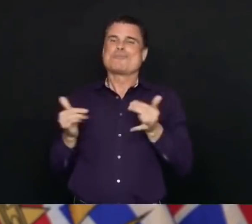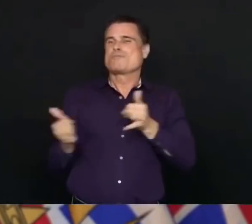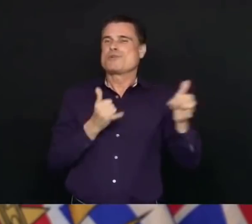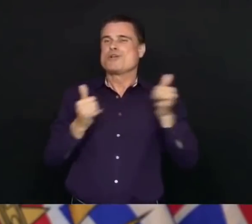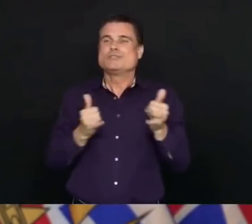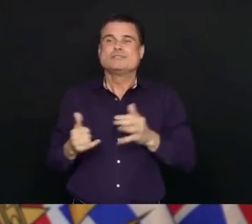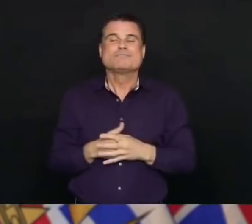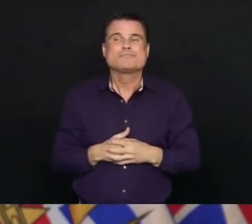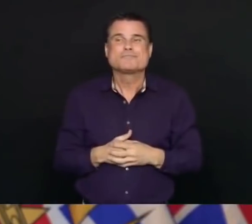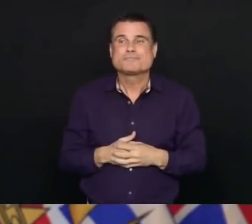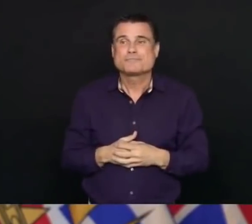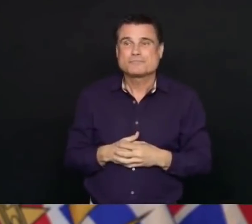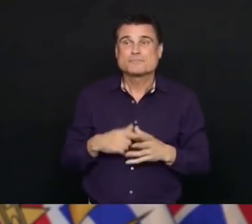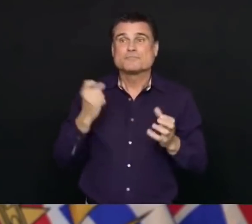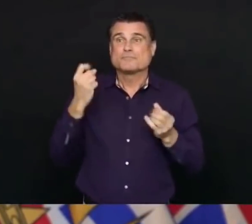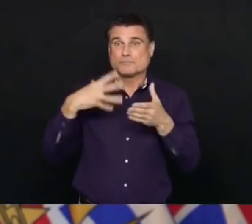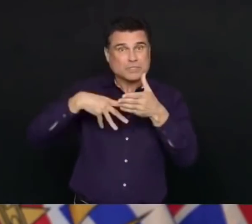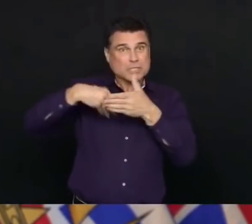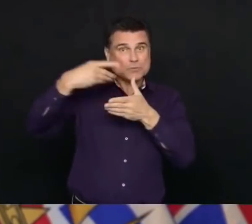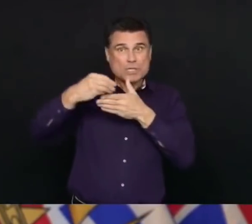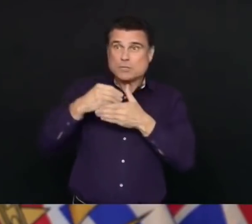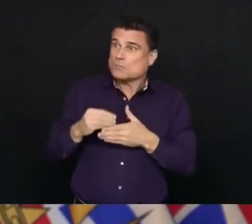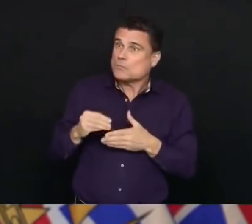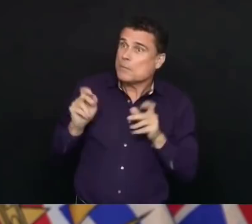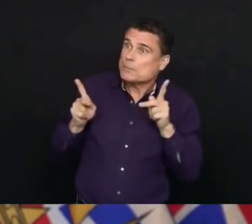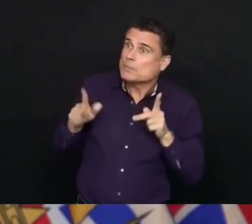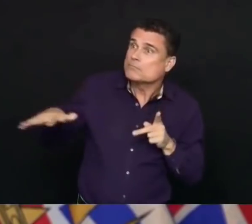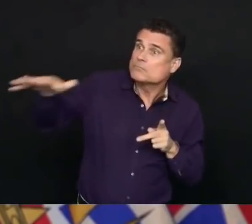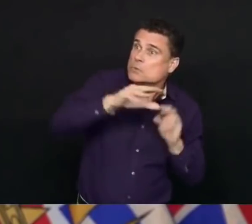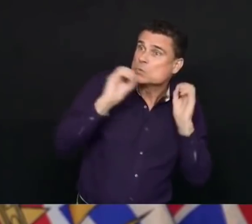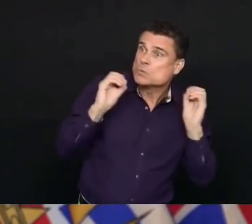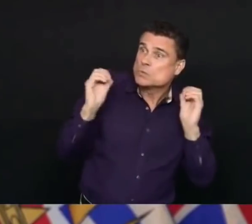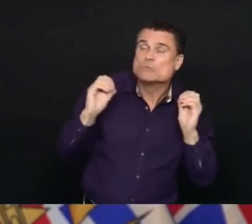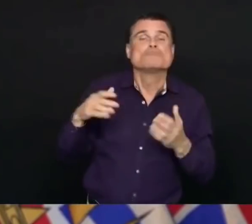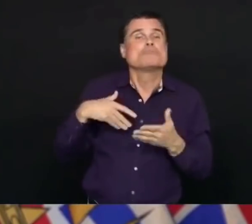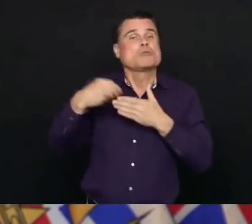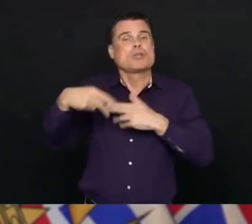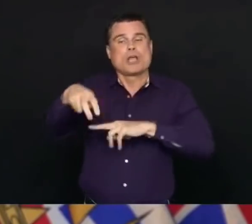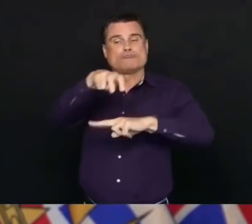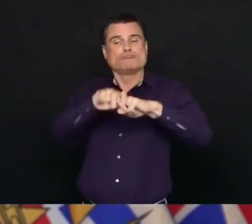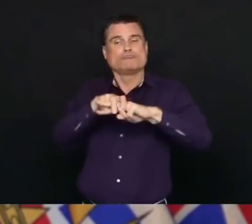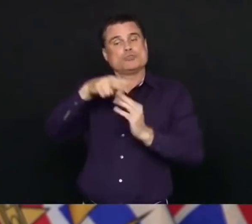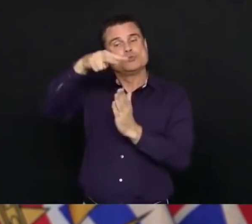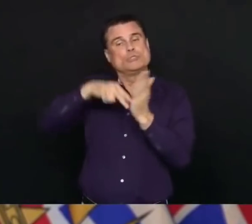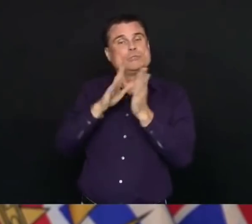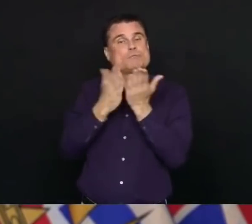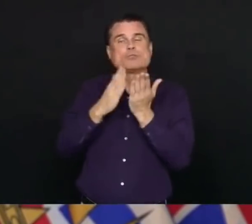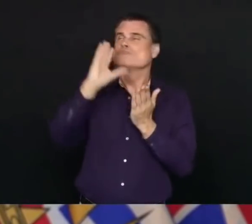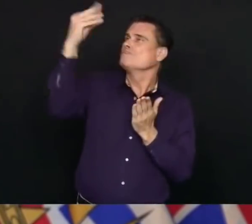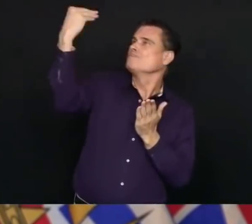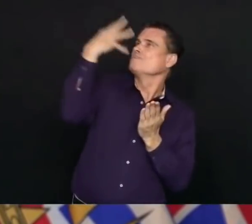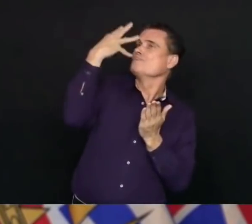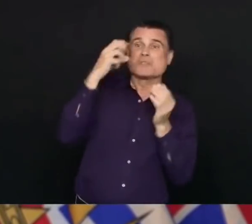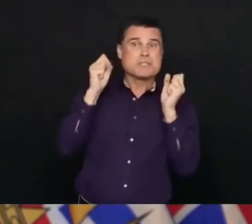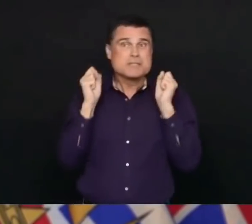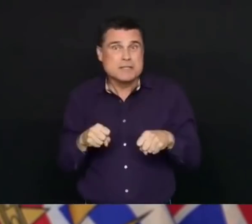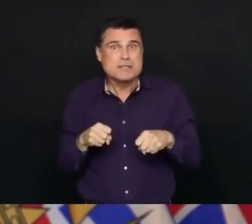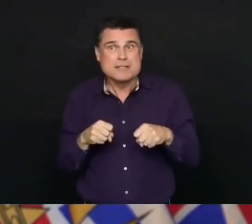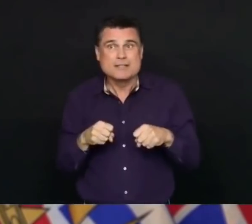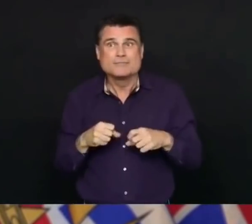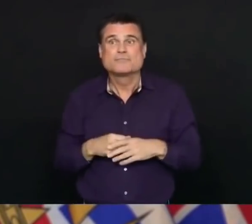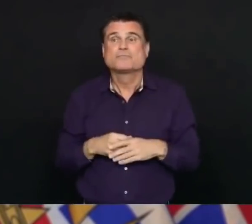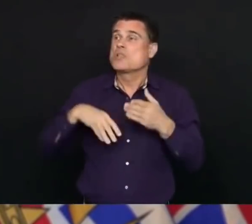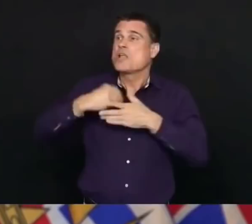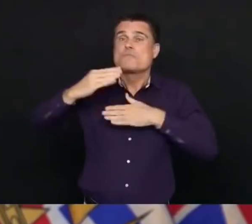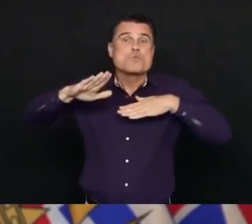It's also OK to go for a bike ride or go for a walk in the sun, but keep your distance. Let's wave hello to our friends and